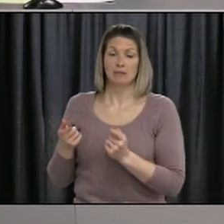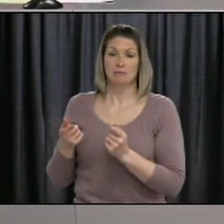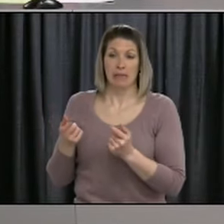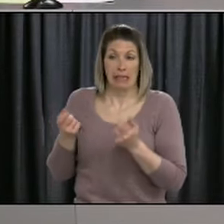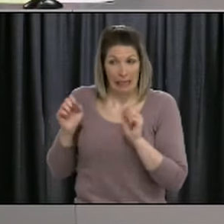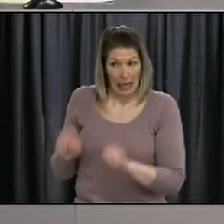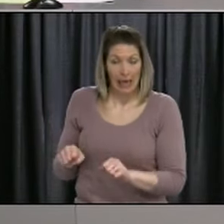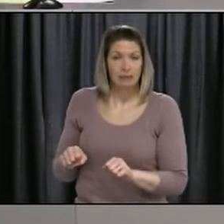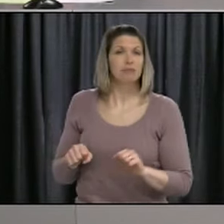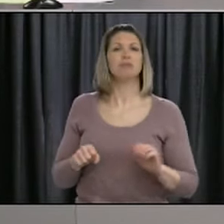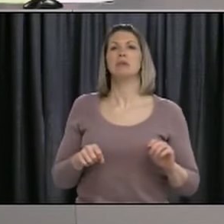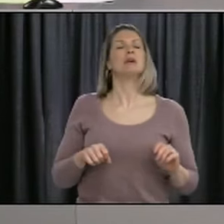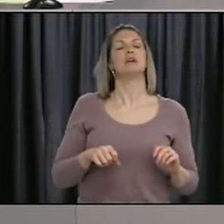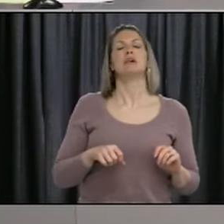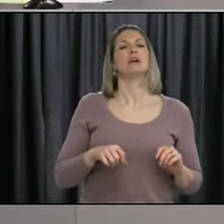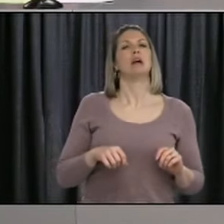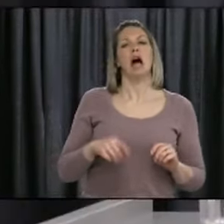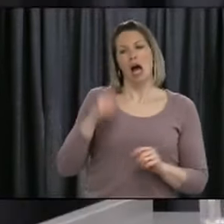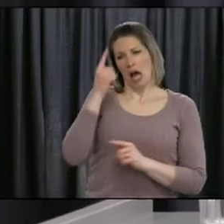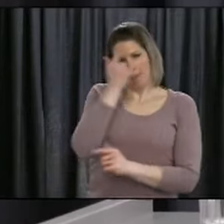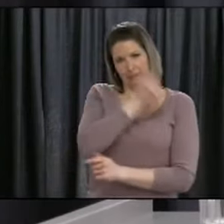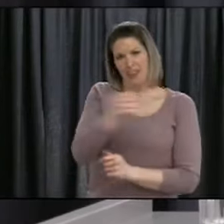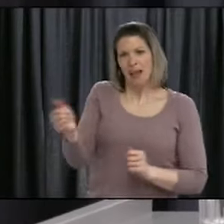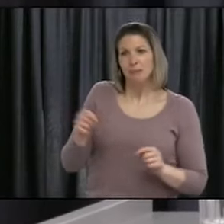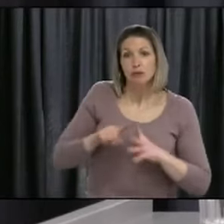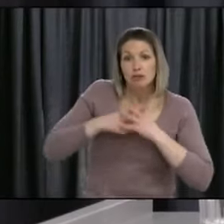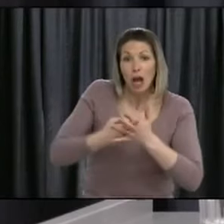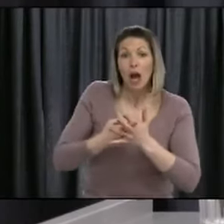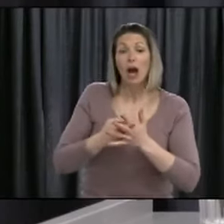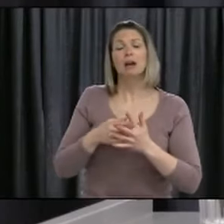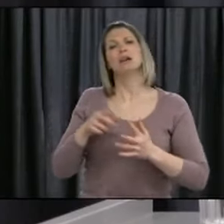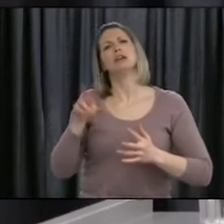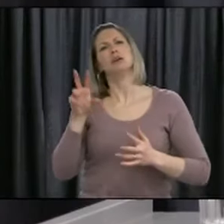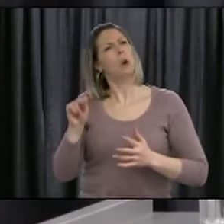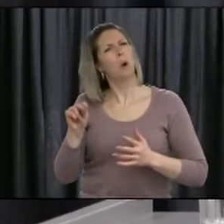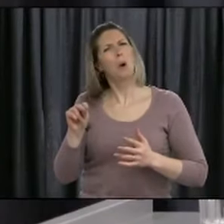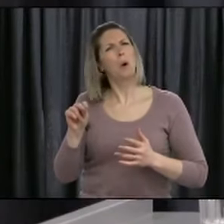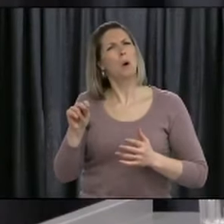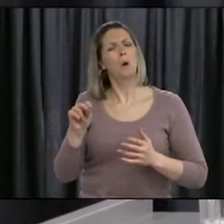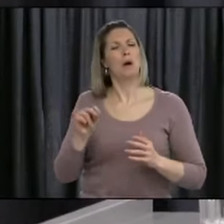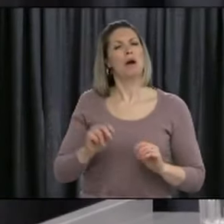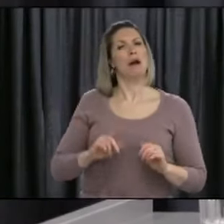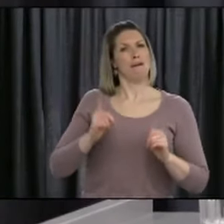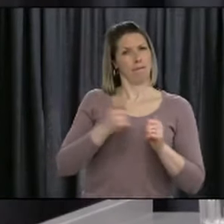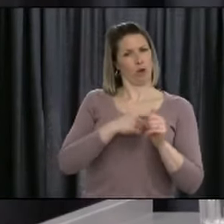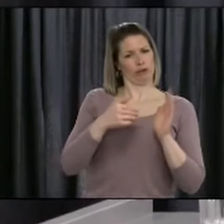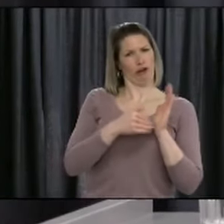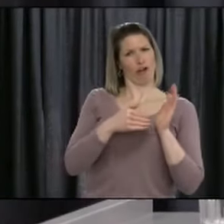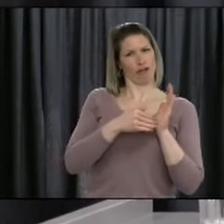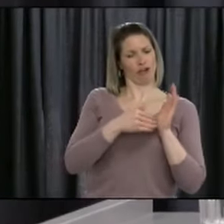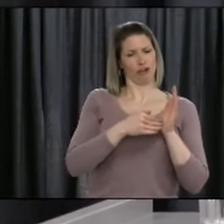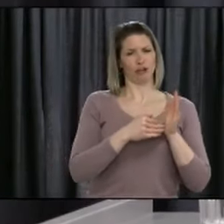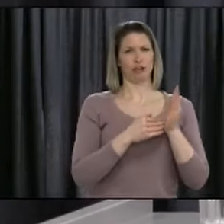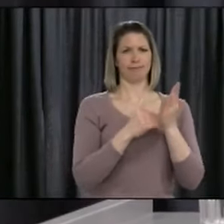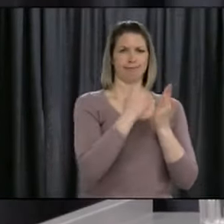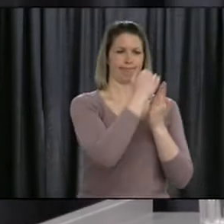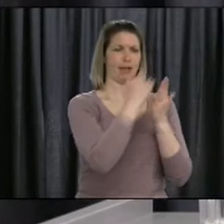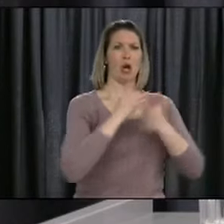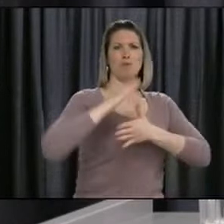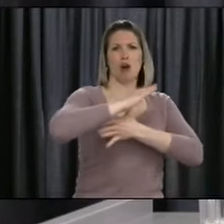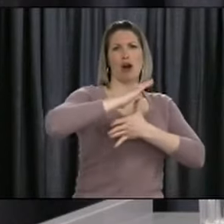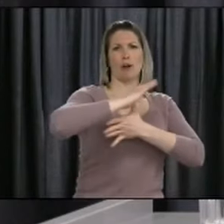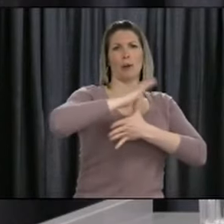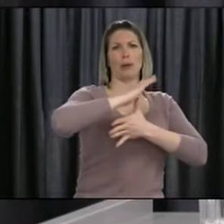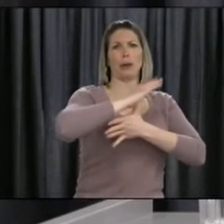there is a plan through each RHA to look at the cases that have been deferred and prioritize those on the basis of clinical